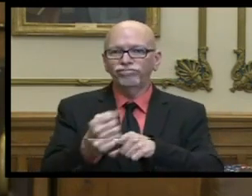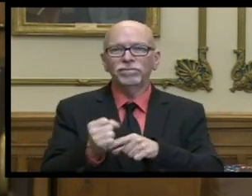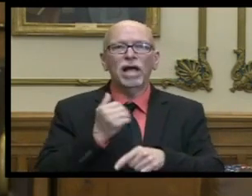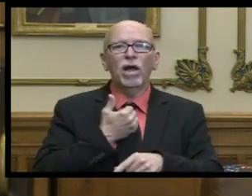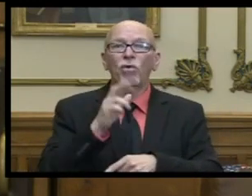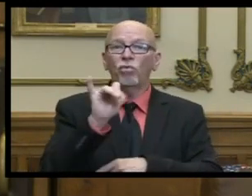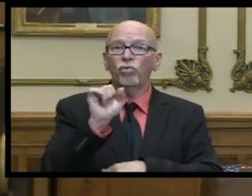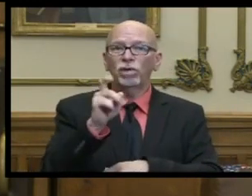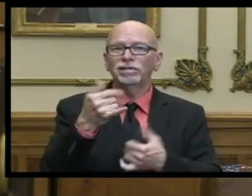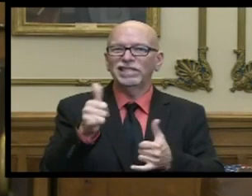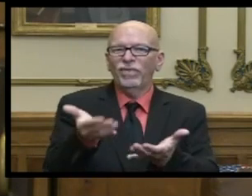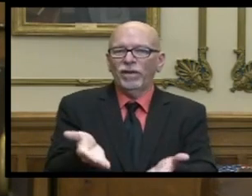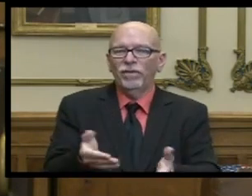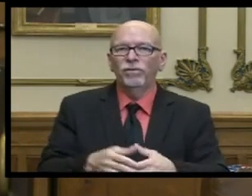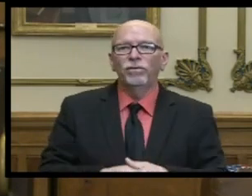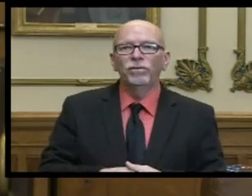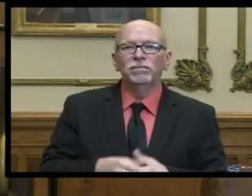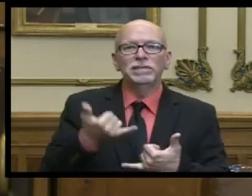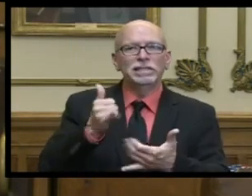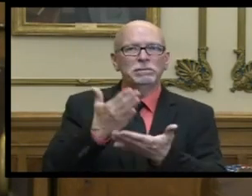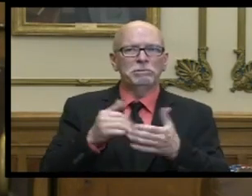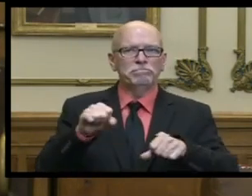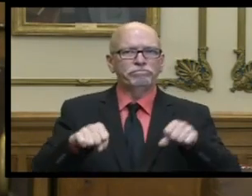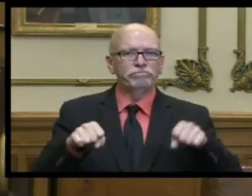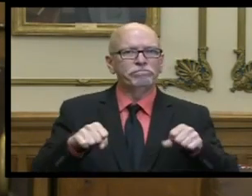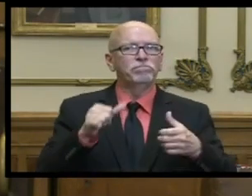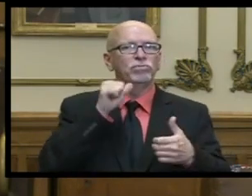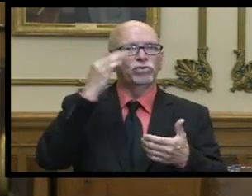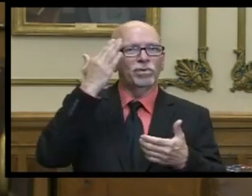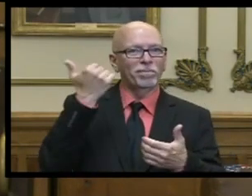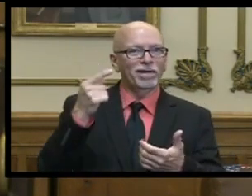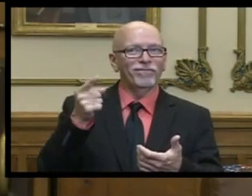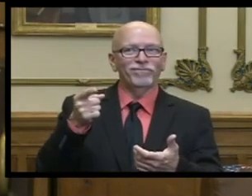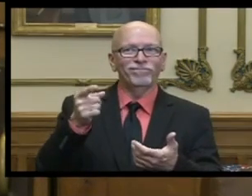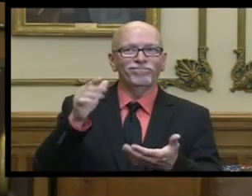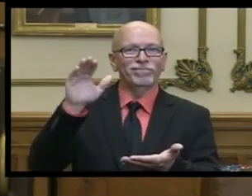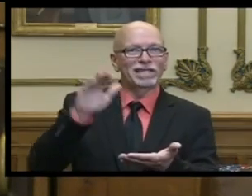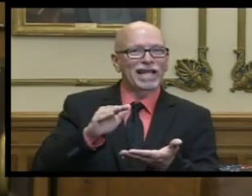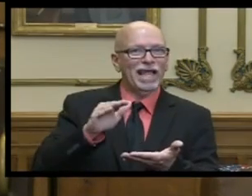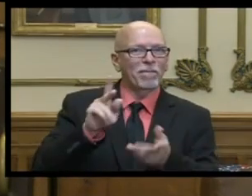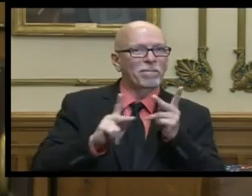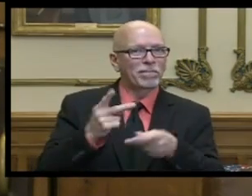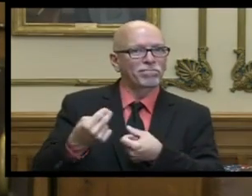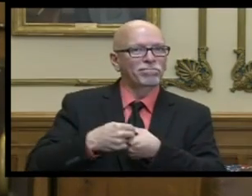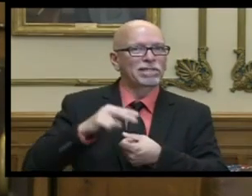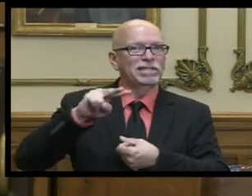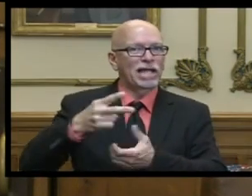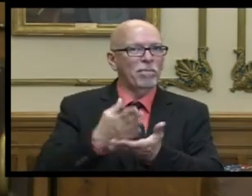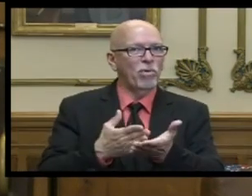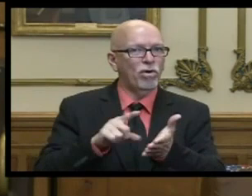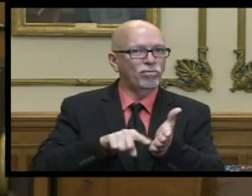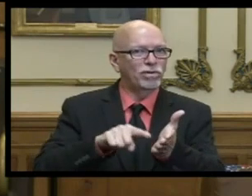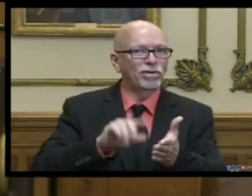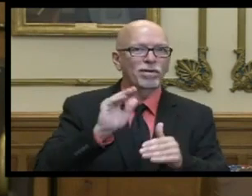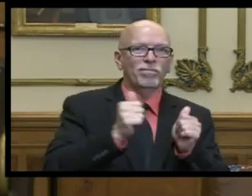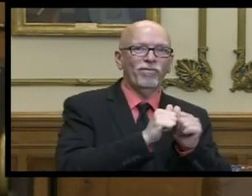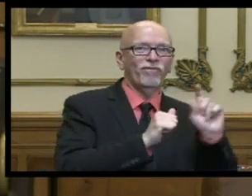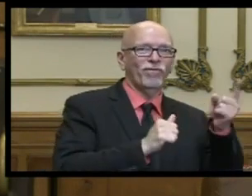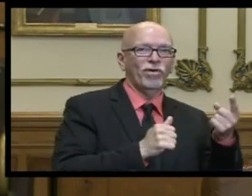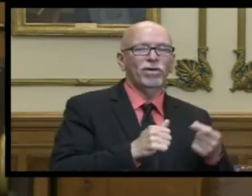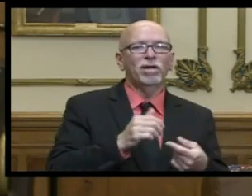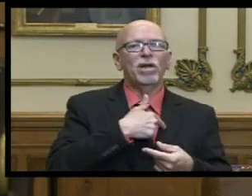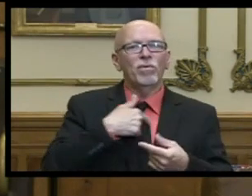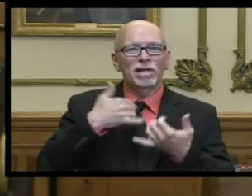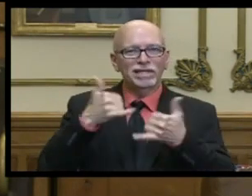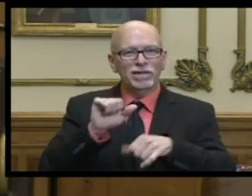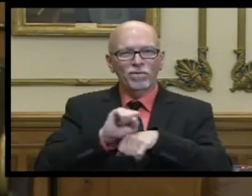there are still some uncertainties especially given the lower participation rate in wave two and the fact that our team continues to work on